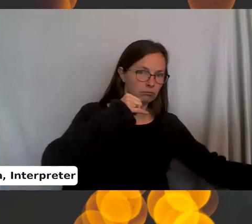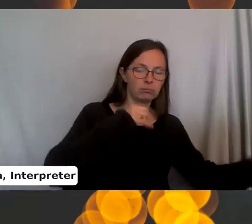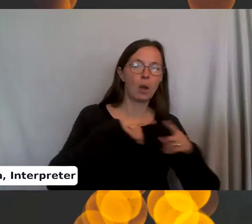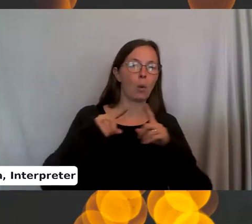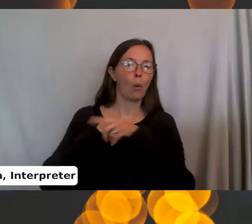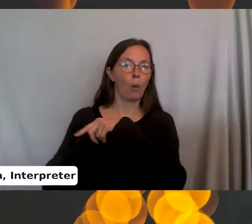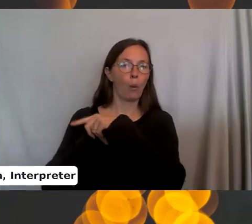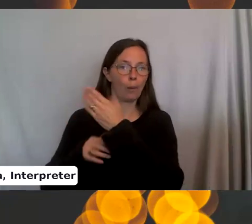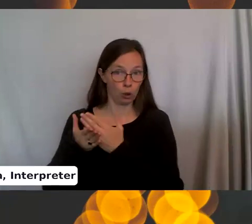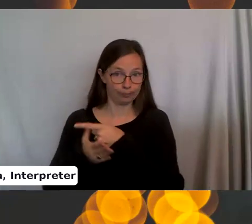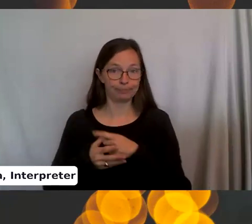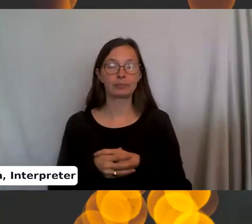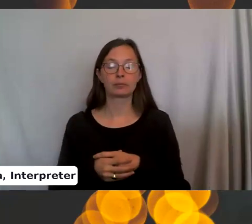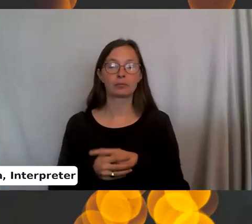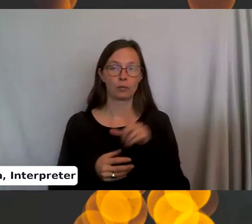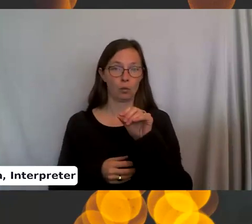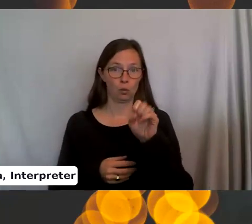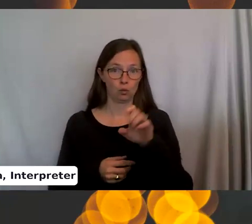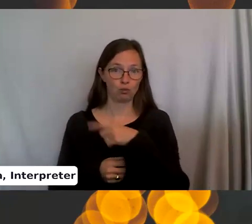Okay. So the loose tail.